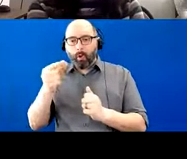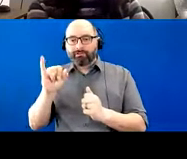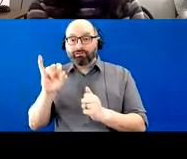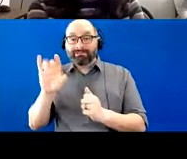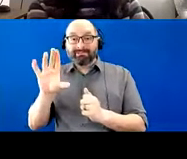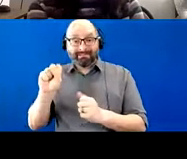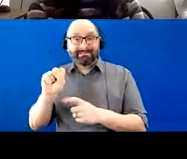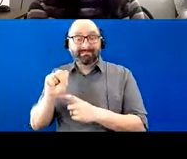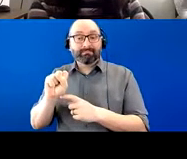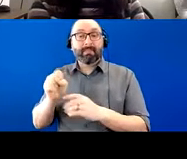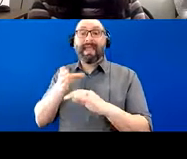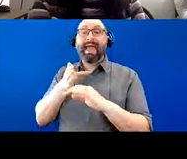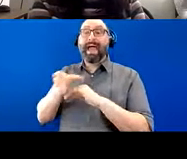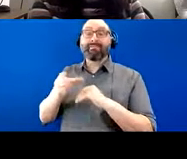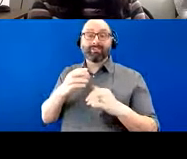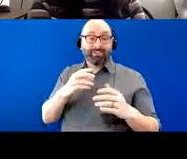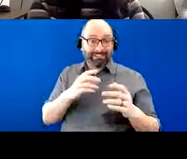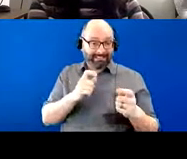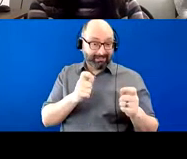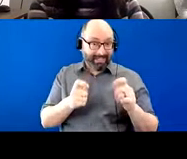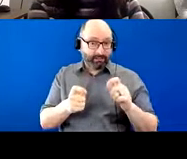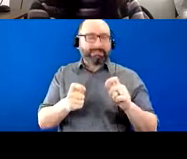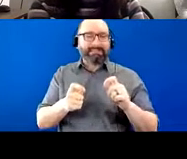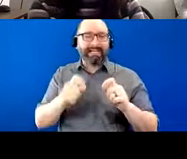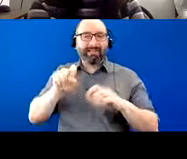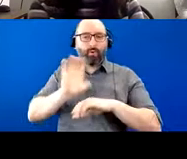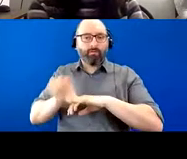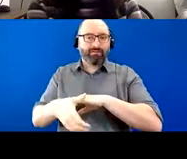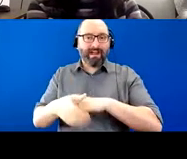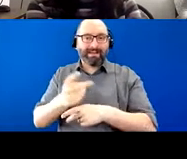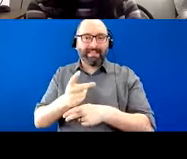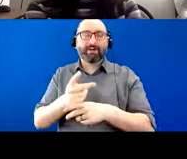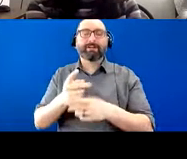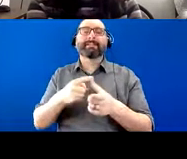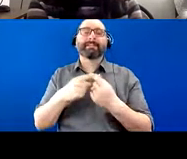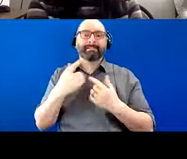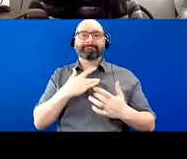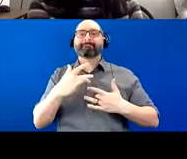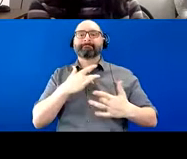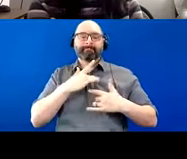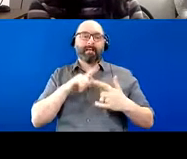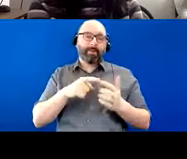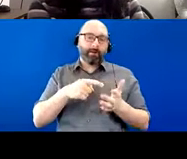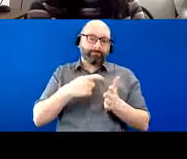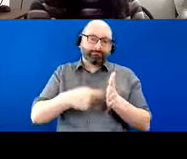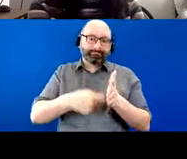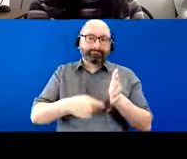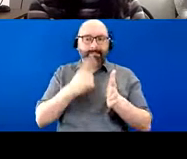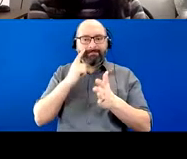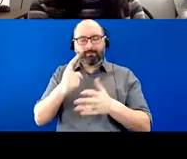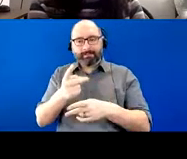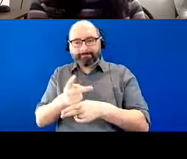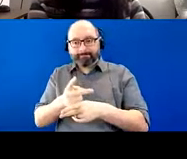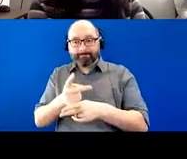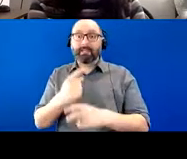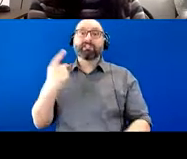start started to need overnight care, she did worry about the costs of care increasing. And she always mentioned to me